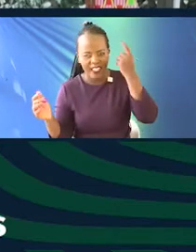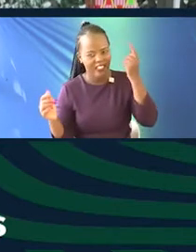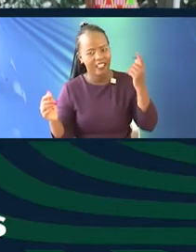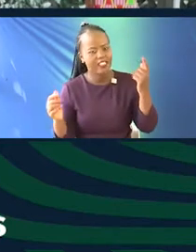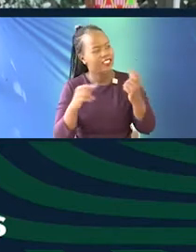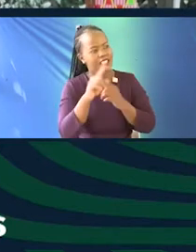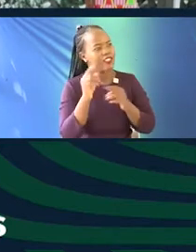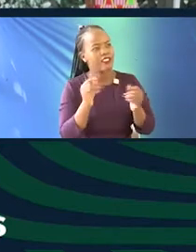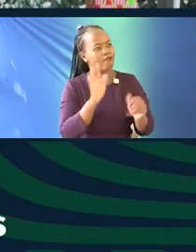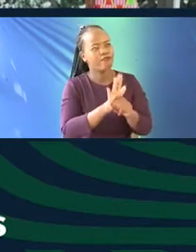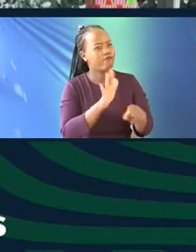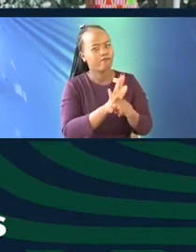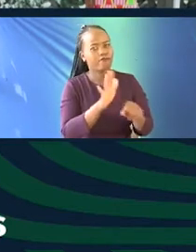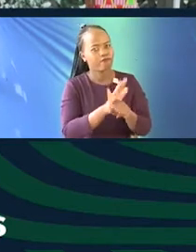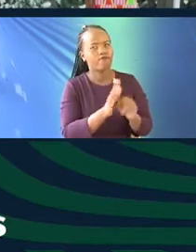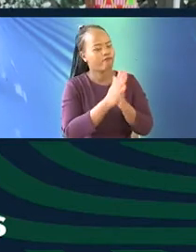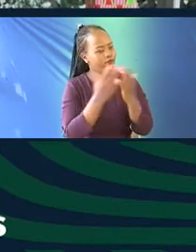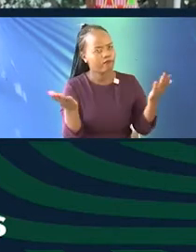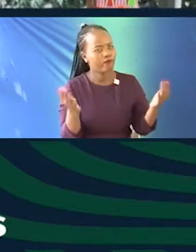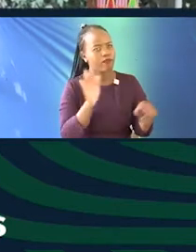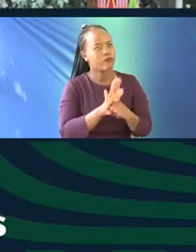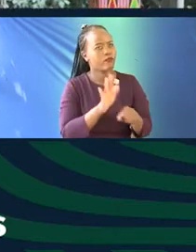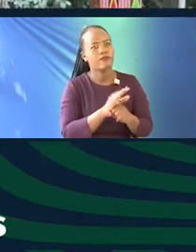room, it's too many books, it's too much work.